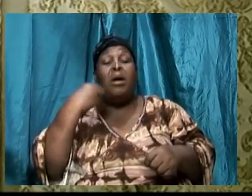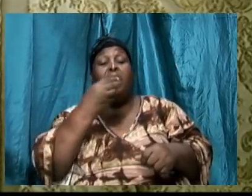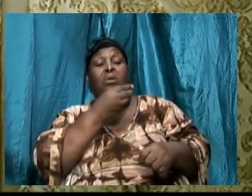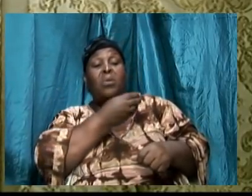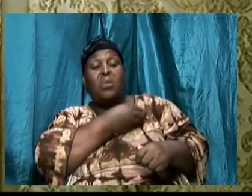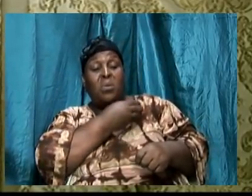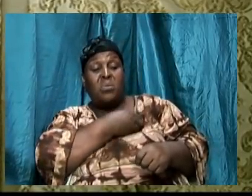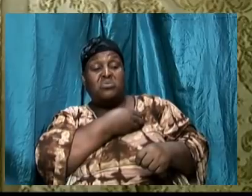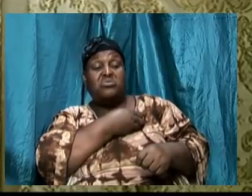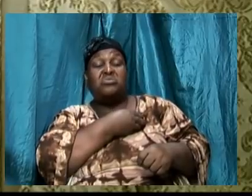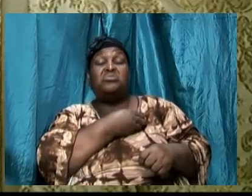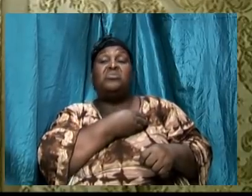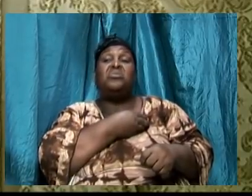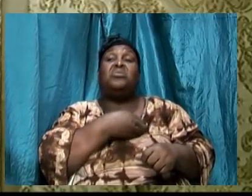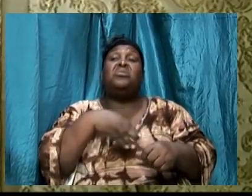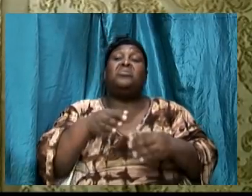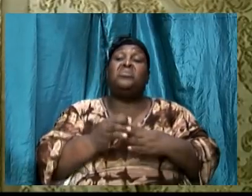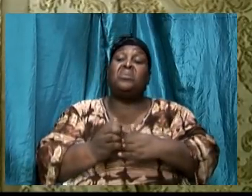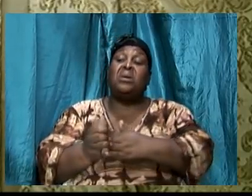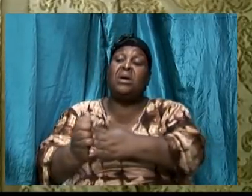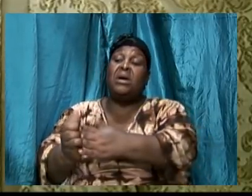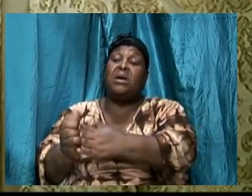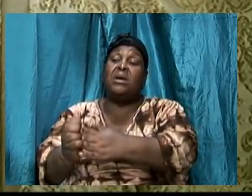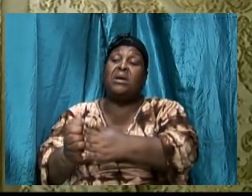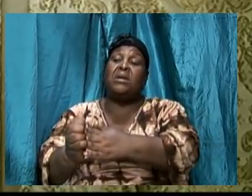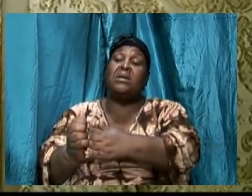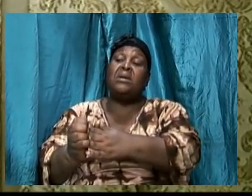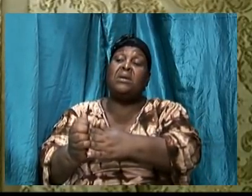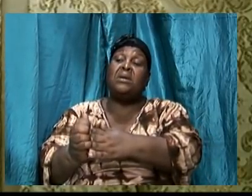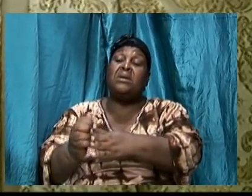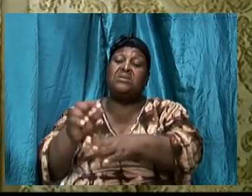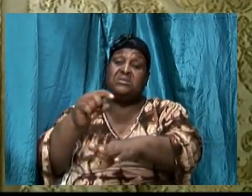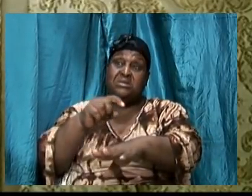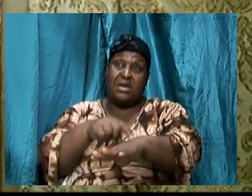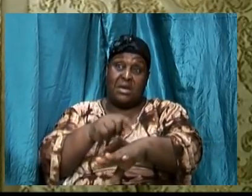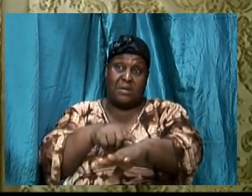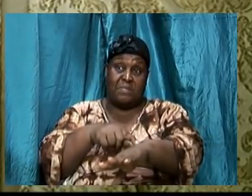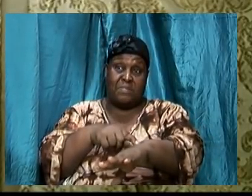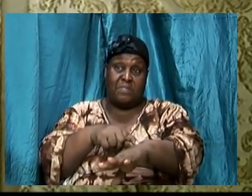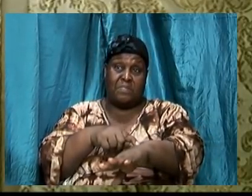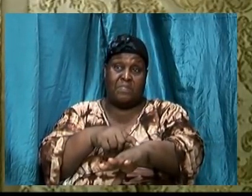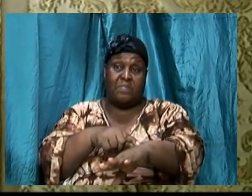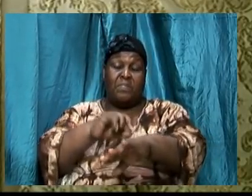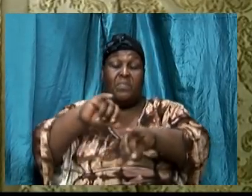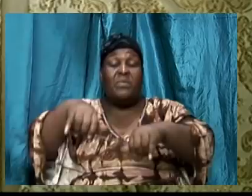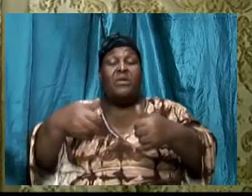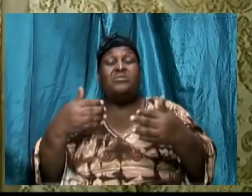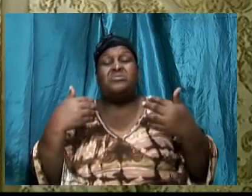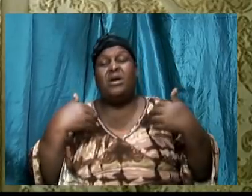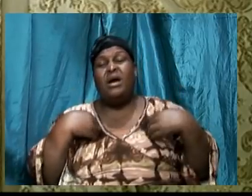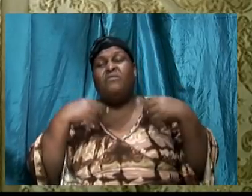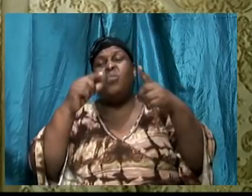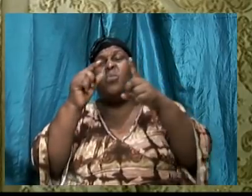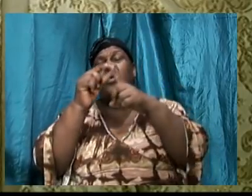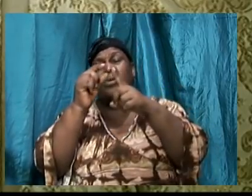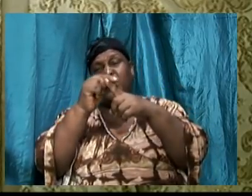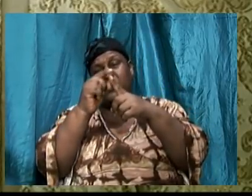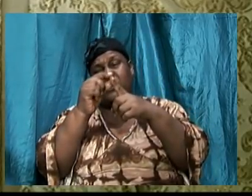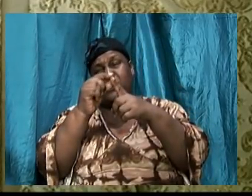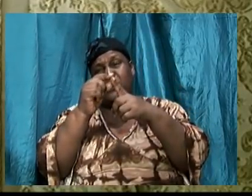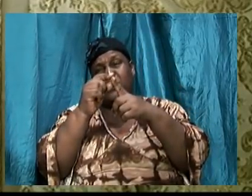and to direct in times of need. Also, just to have the word so that it can